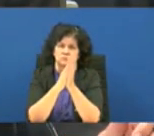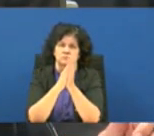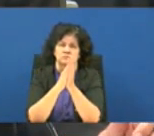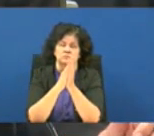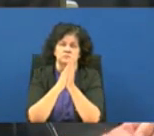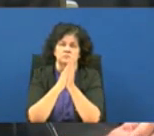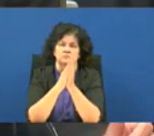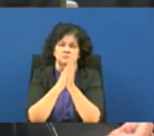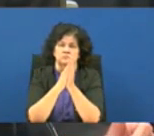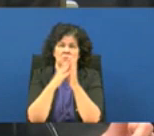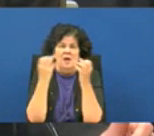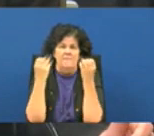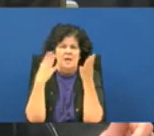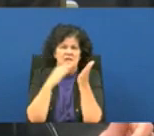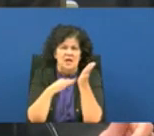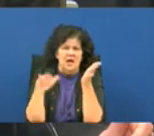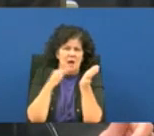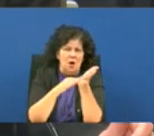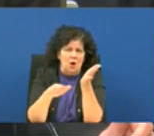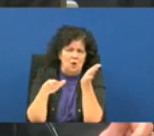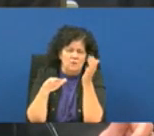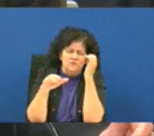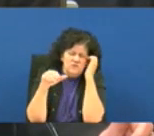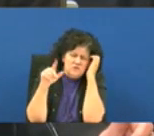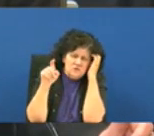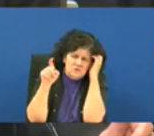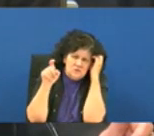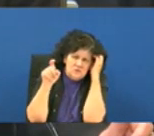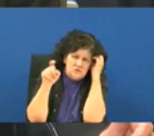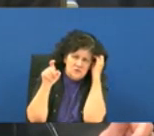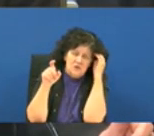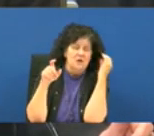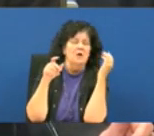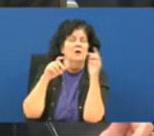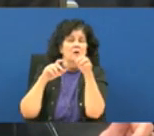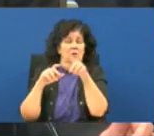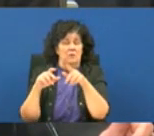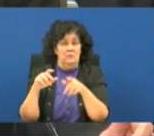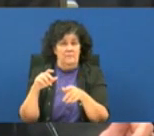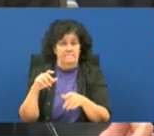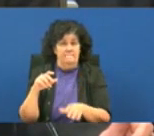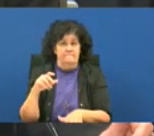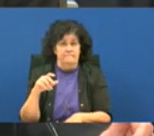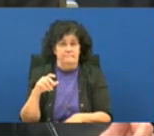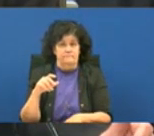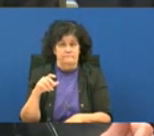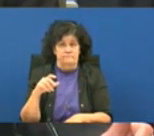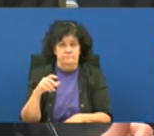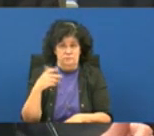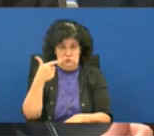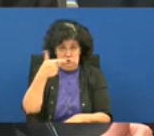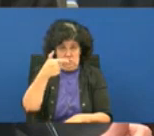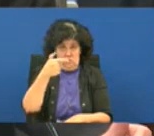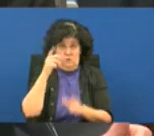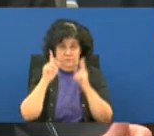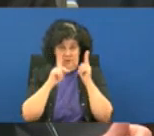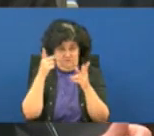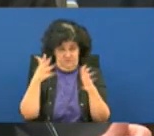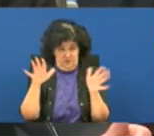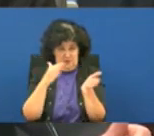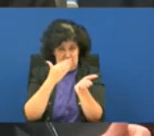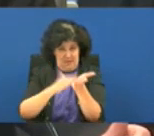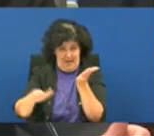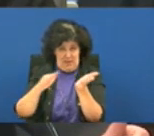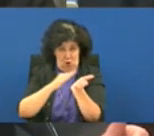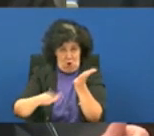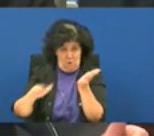as a facility uh no there have we ridden or have are i laid off has 21 people been laid off